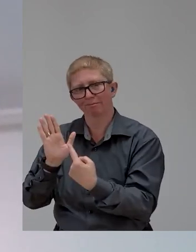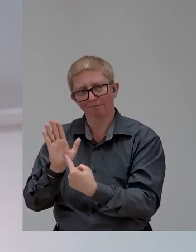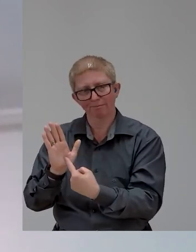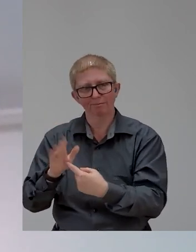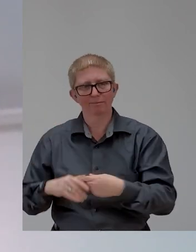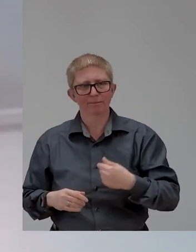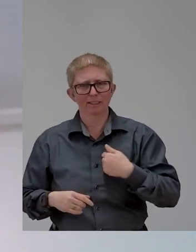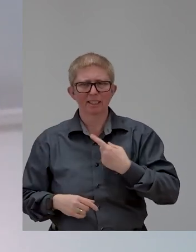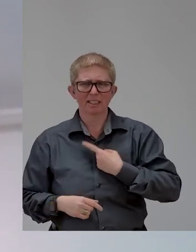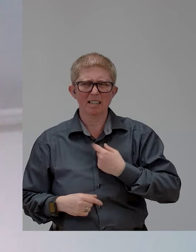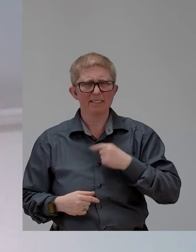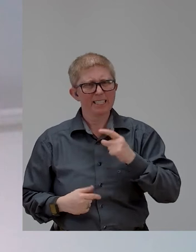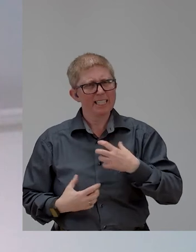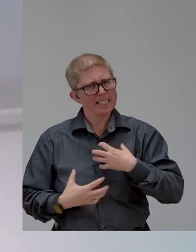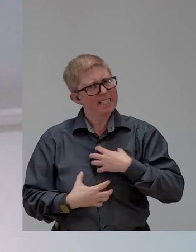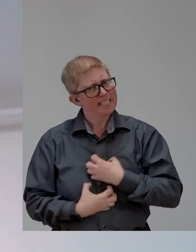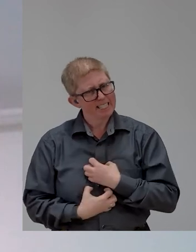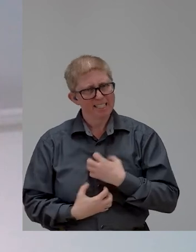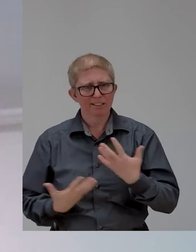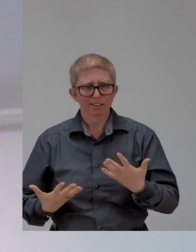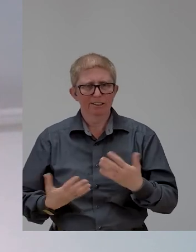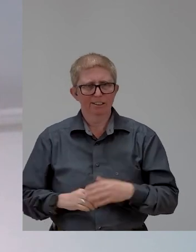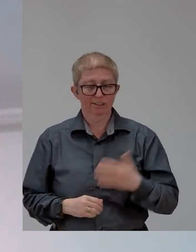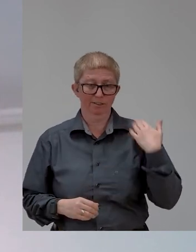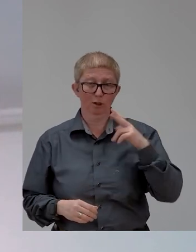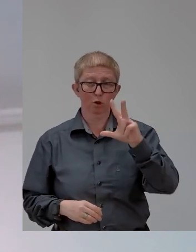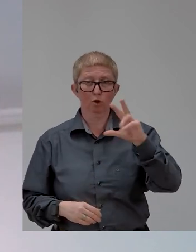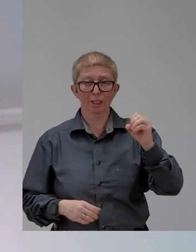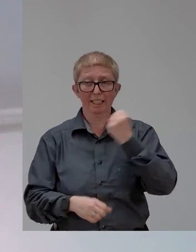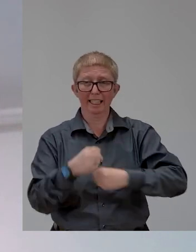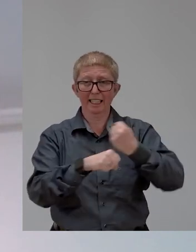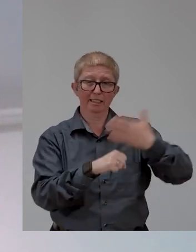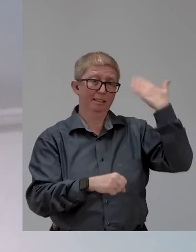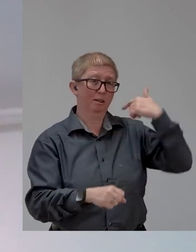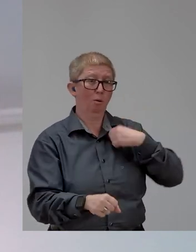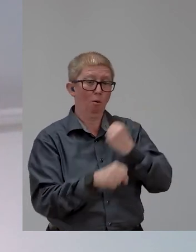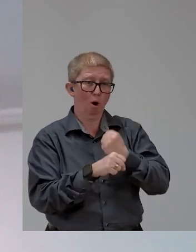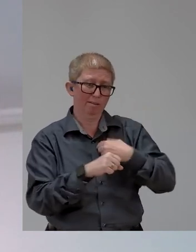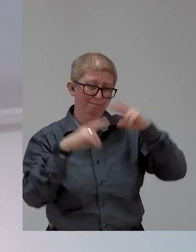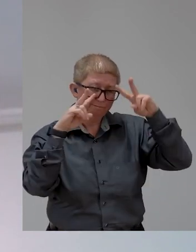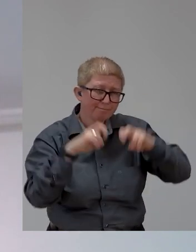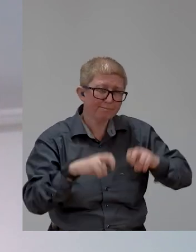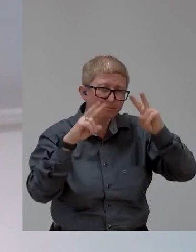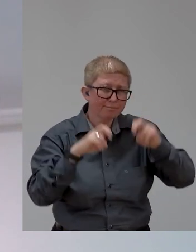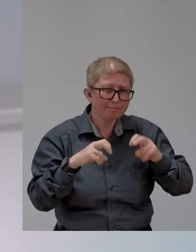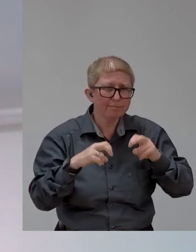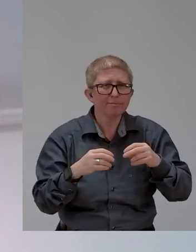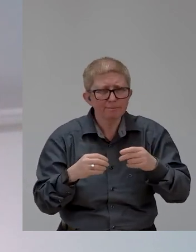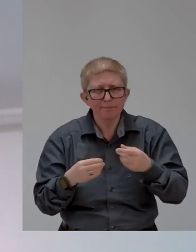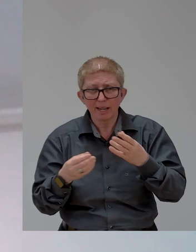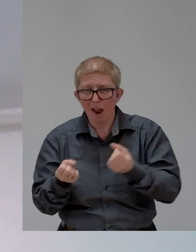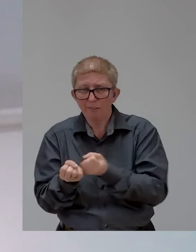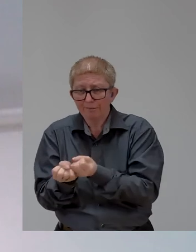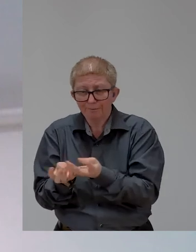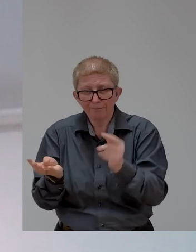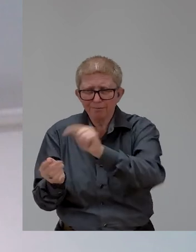30 years, I have worked in the sector for many years and was on the board of a very large multinational NGO that worked